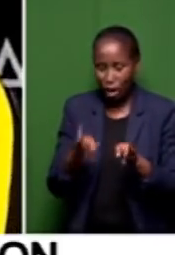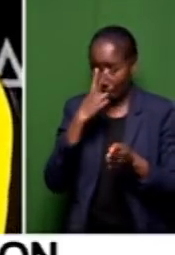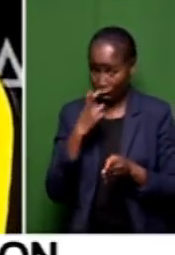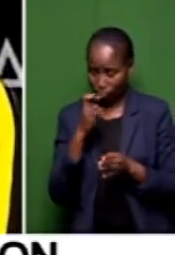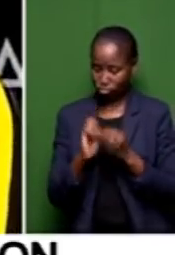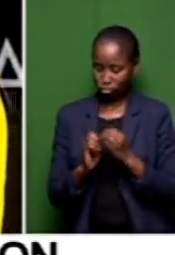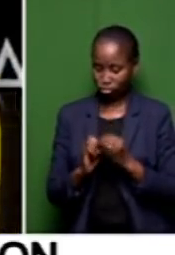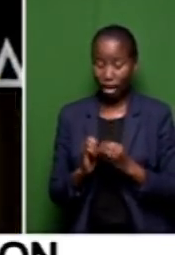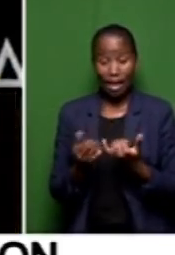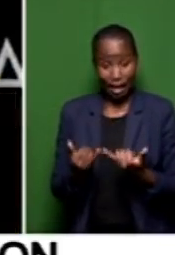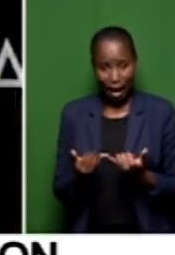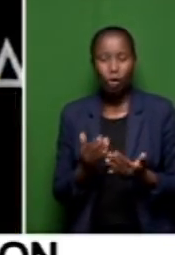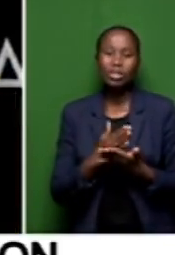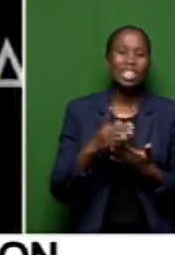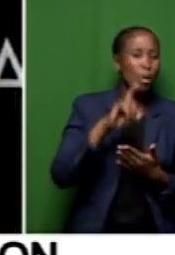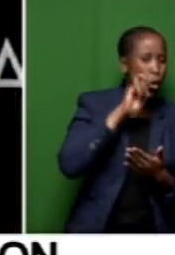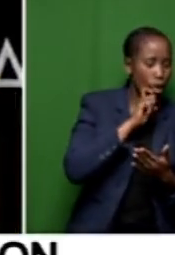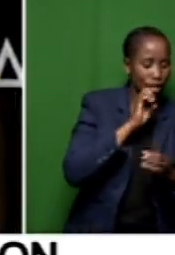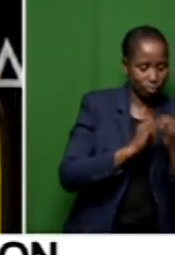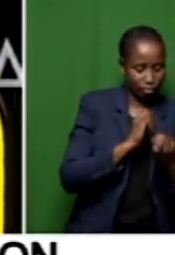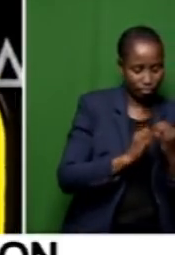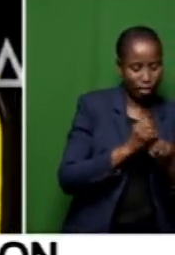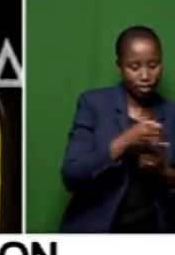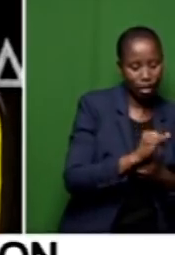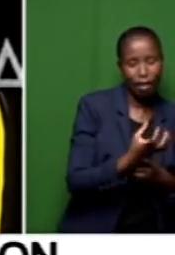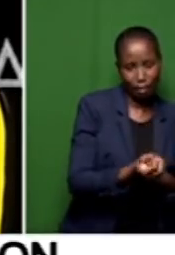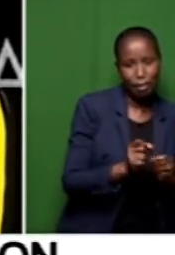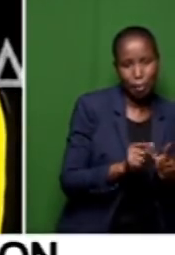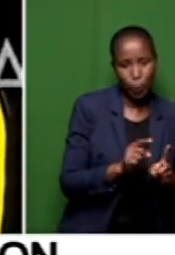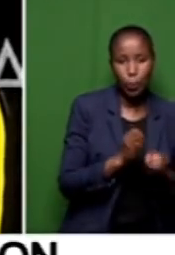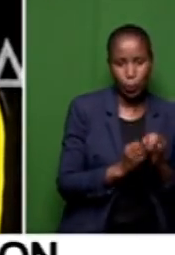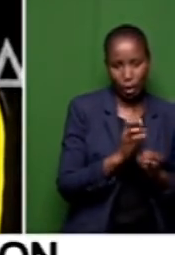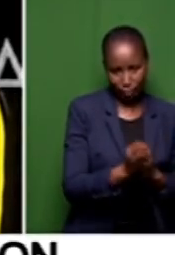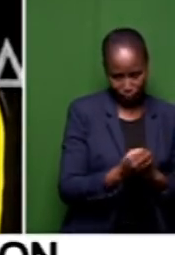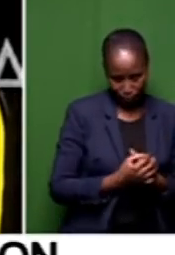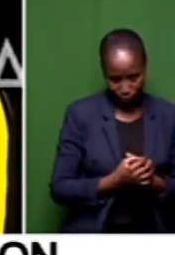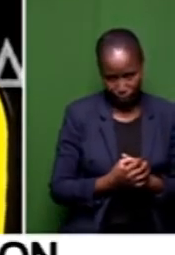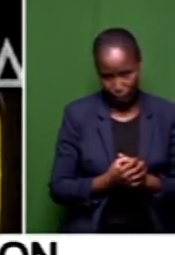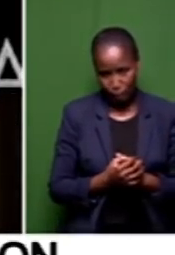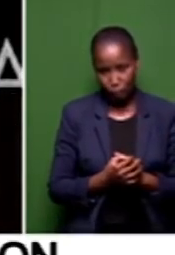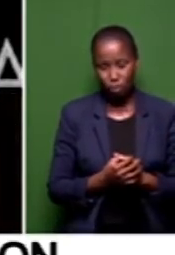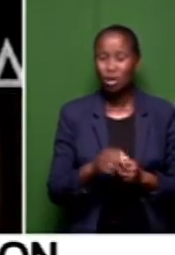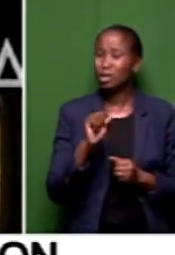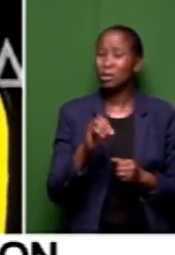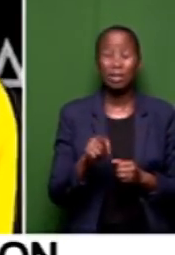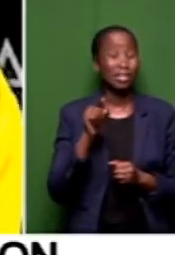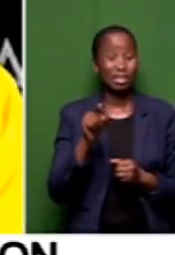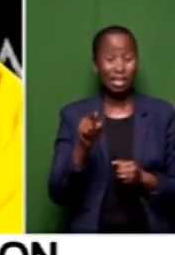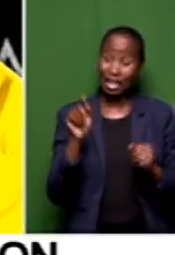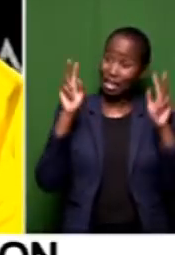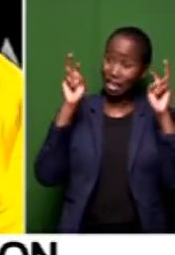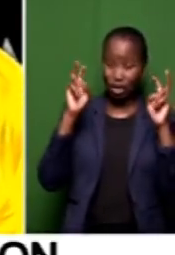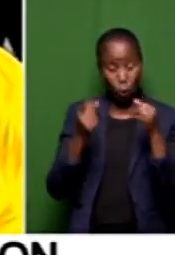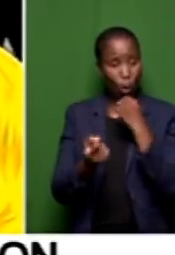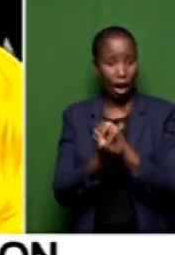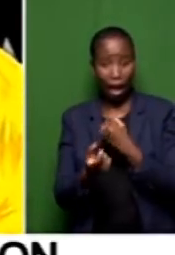the existing roads infrastructure, as I said. So this doom and gloom does not arise.